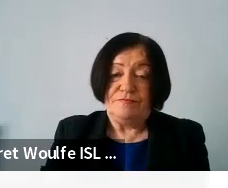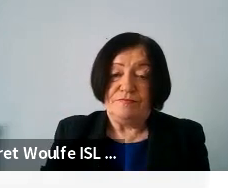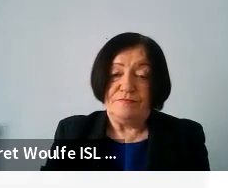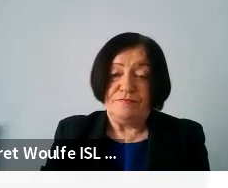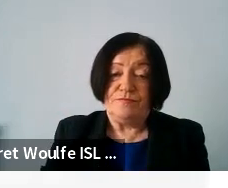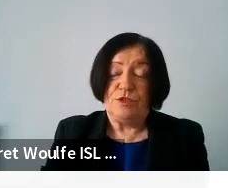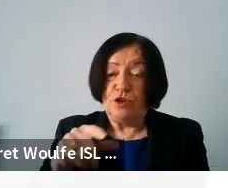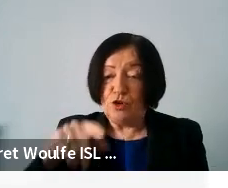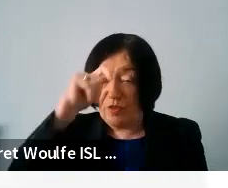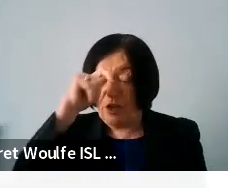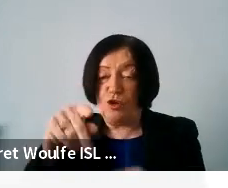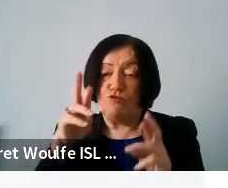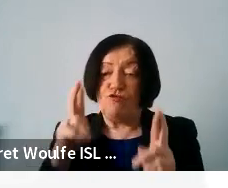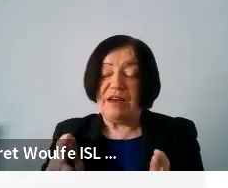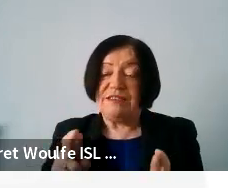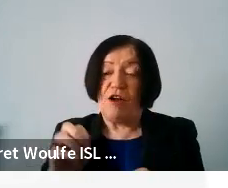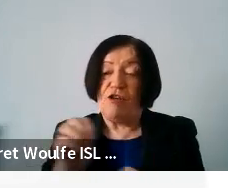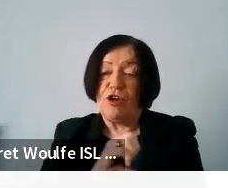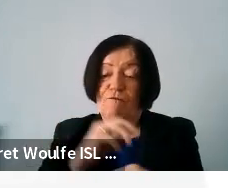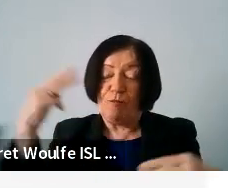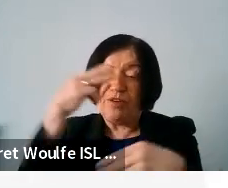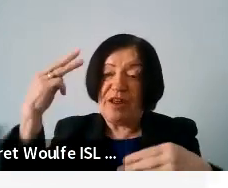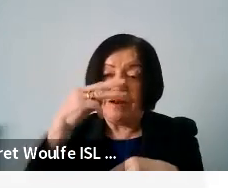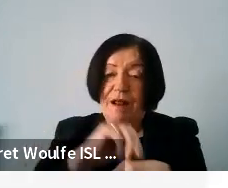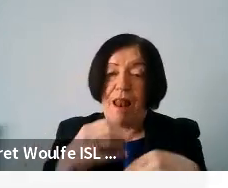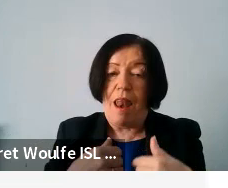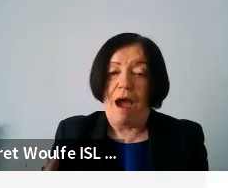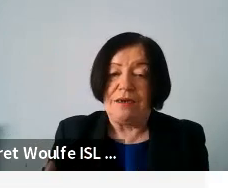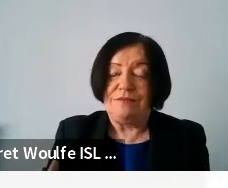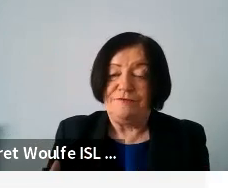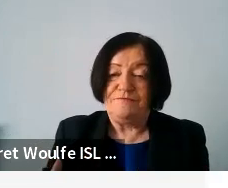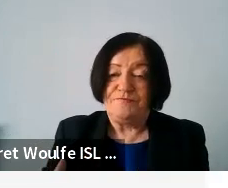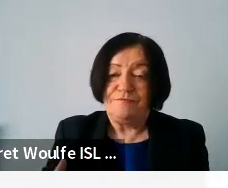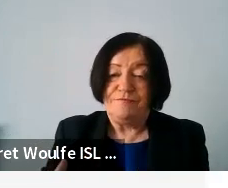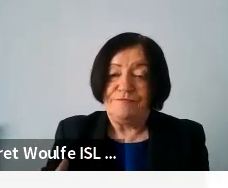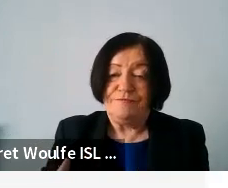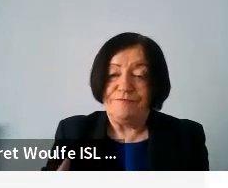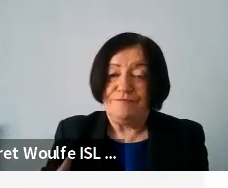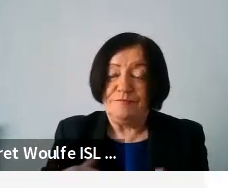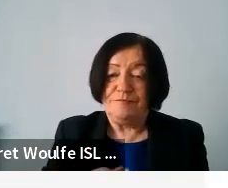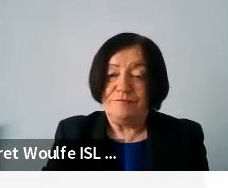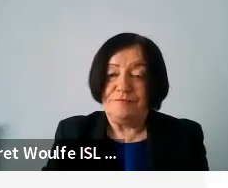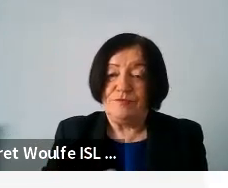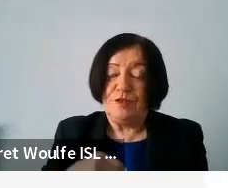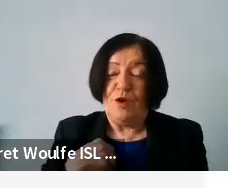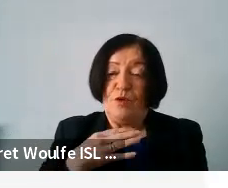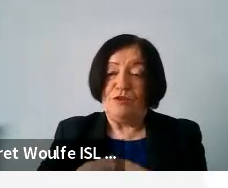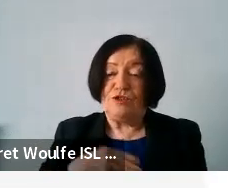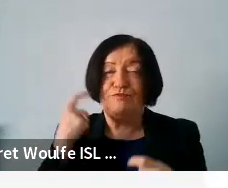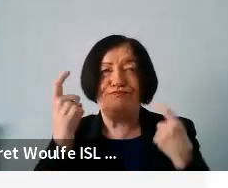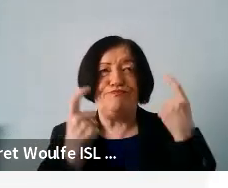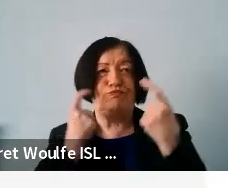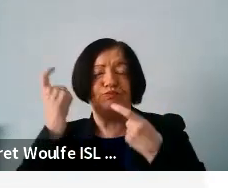Do you think your rights are sufficiently protected online? So we were just wondering